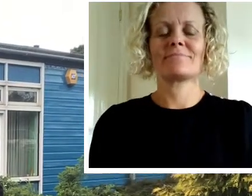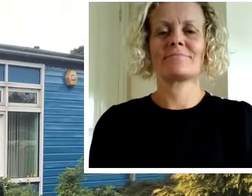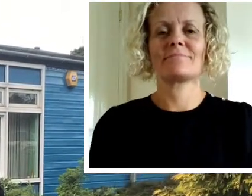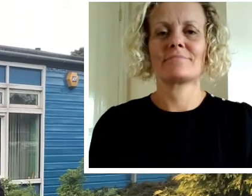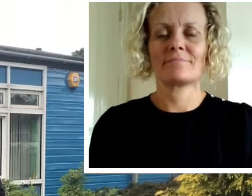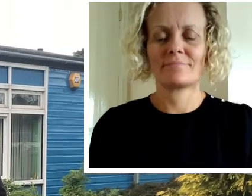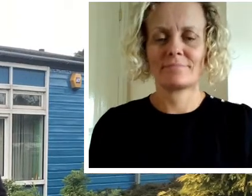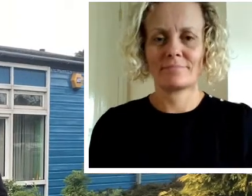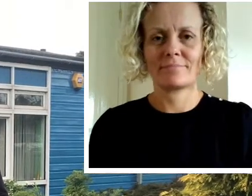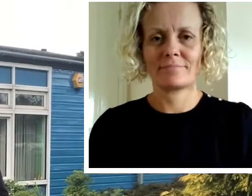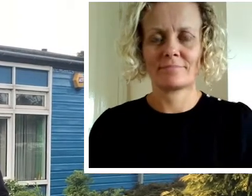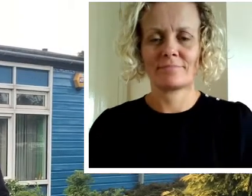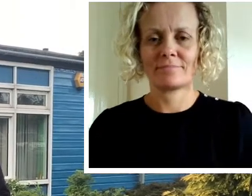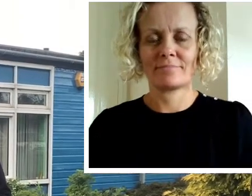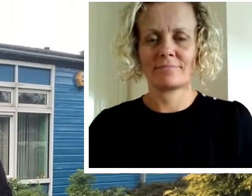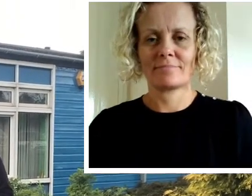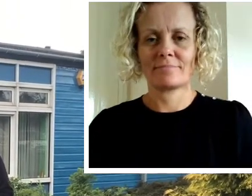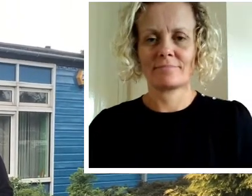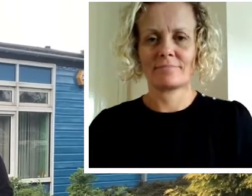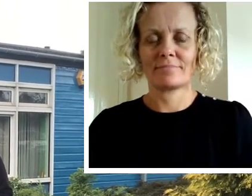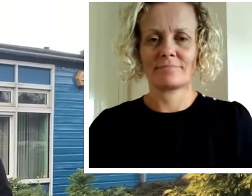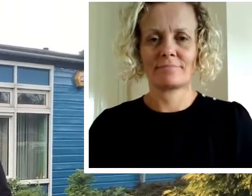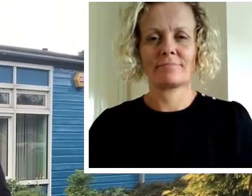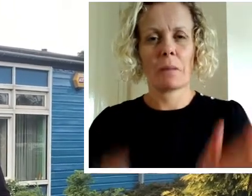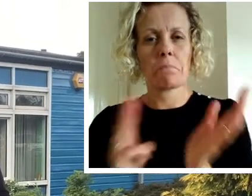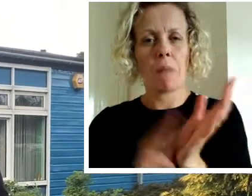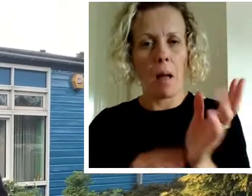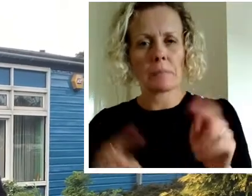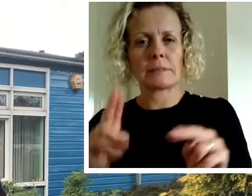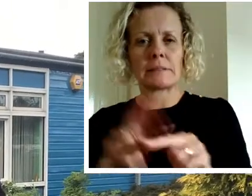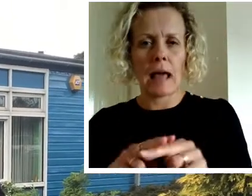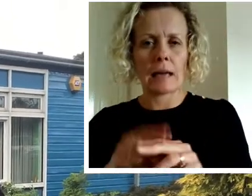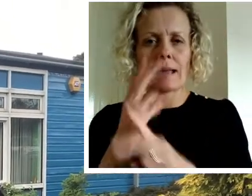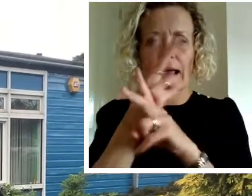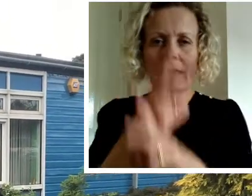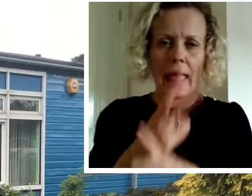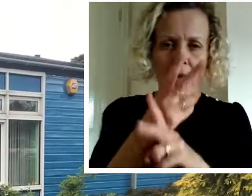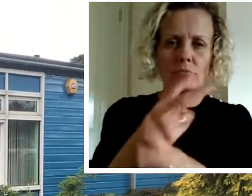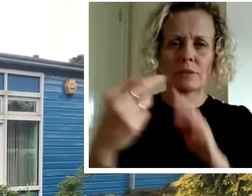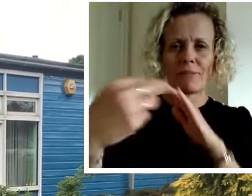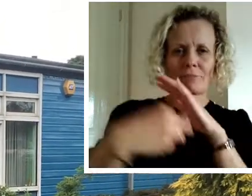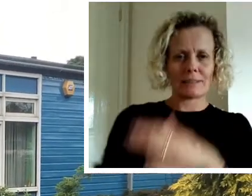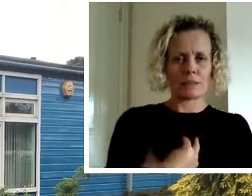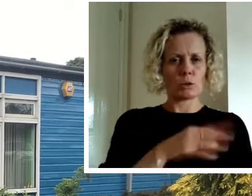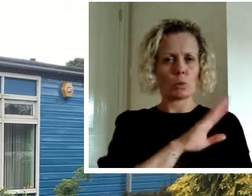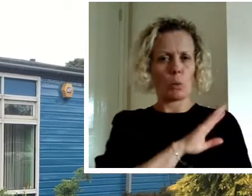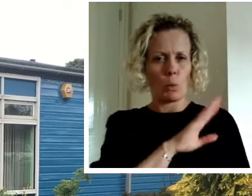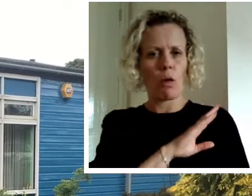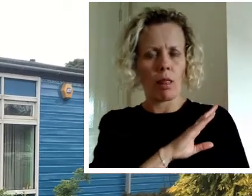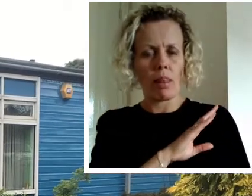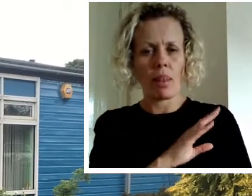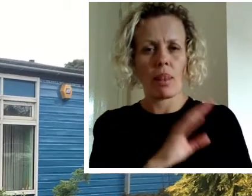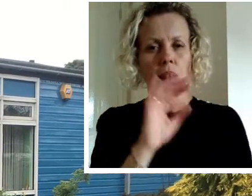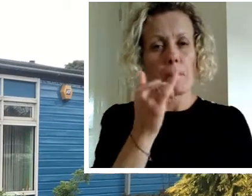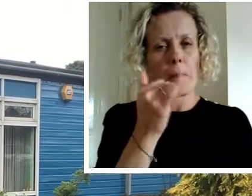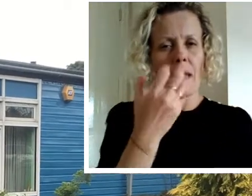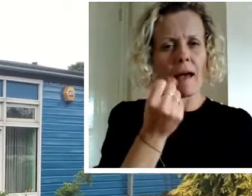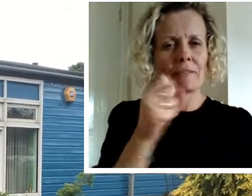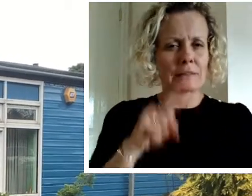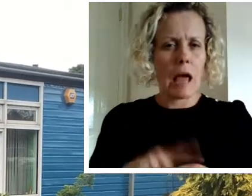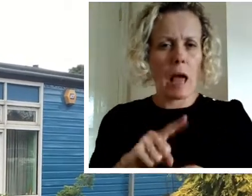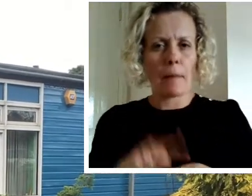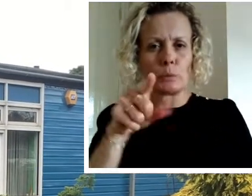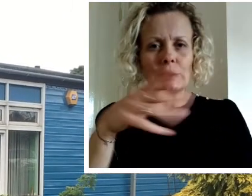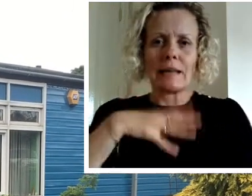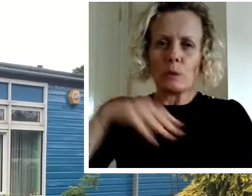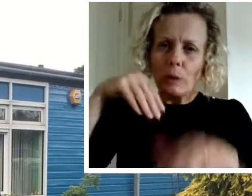Mums, dads, carers and visitors to the school there may be times when you need to come to the school office and in exactly